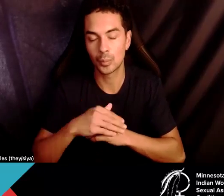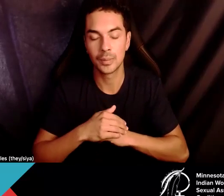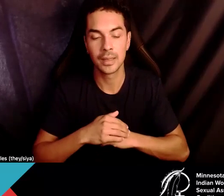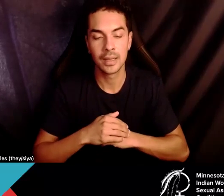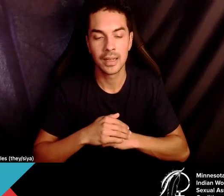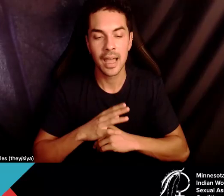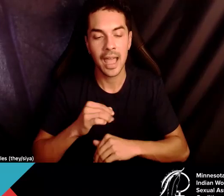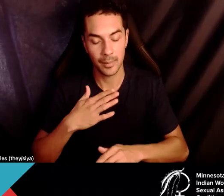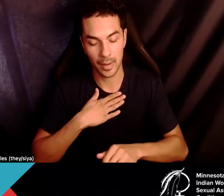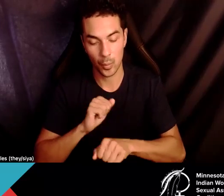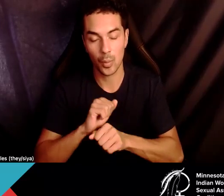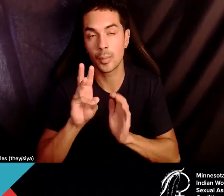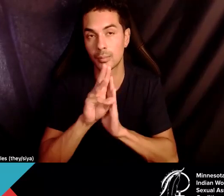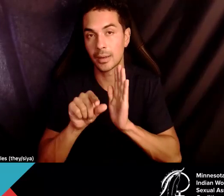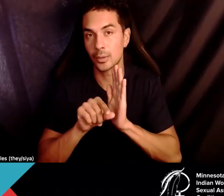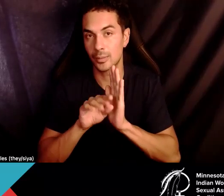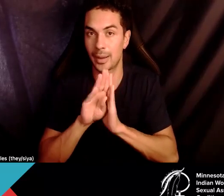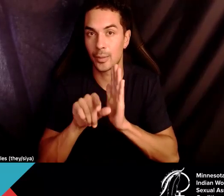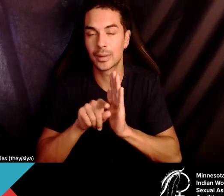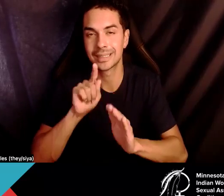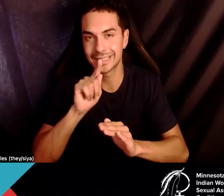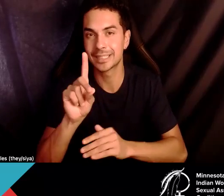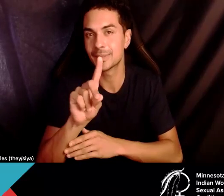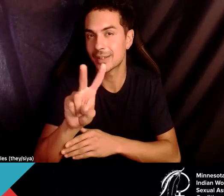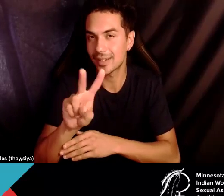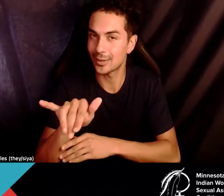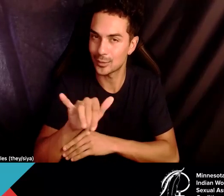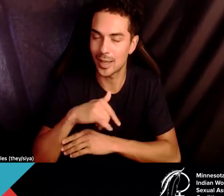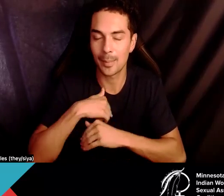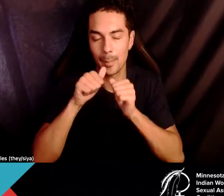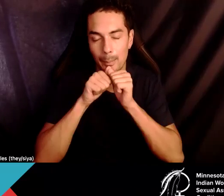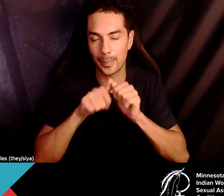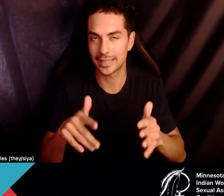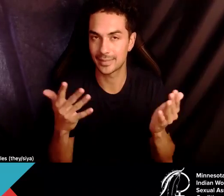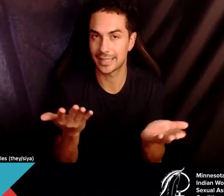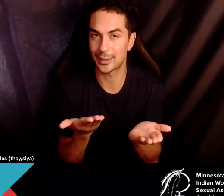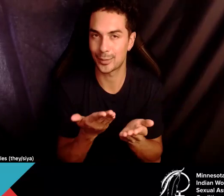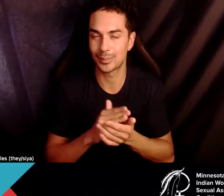sexual assault, and human trafficking. And yeah, I'm really blessed to be in this space here with you all.